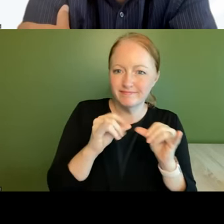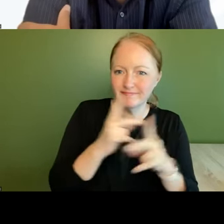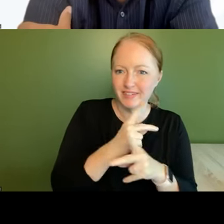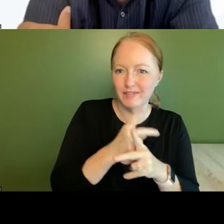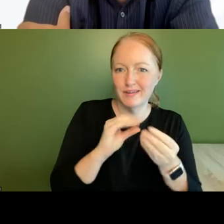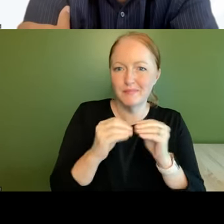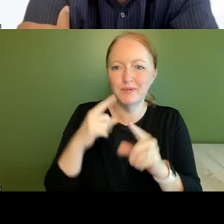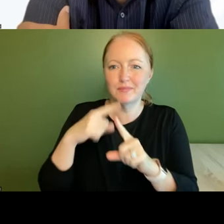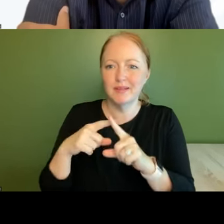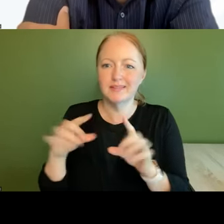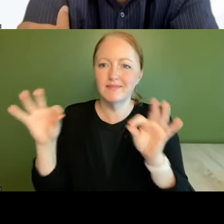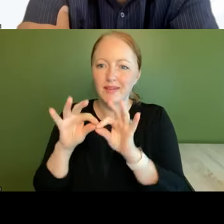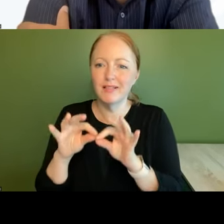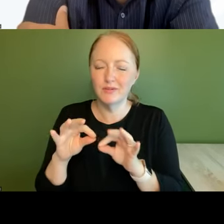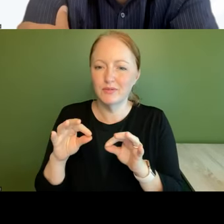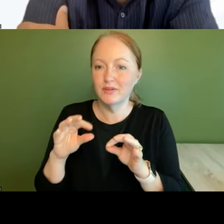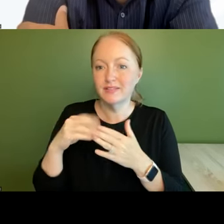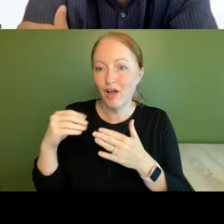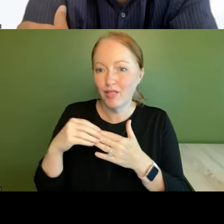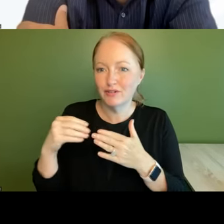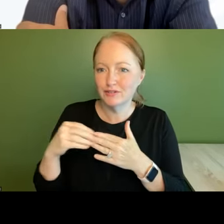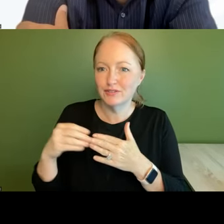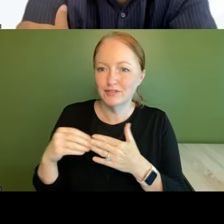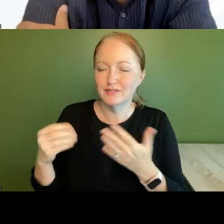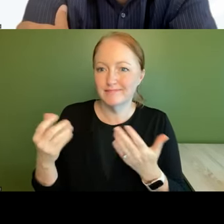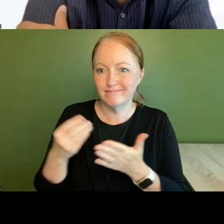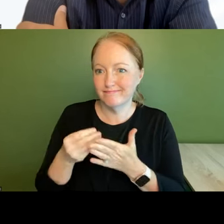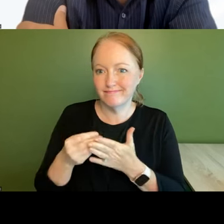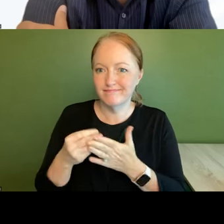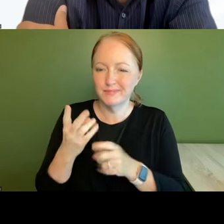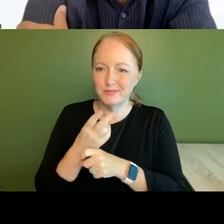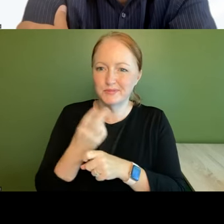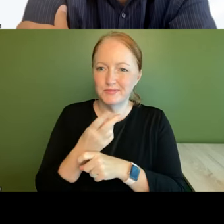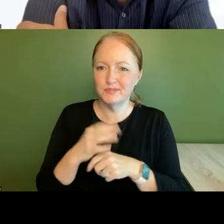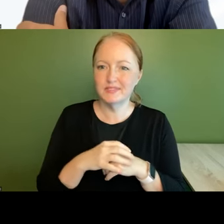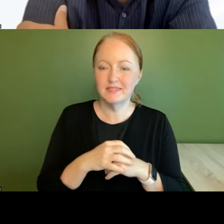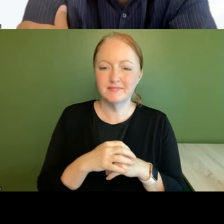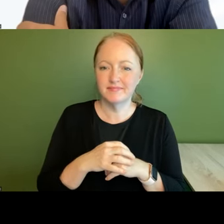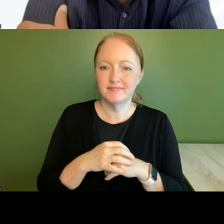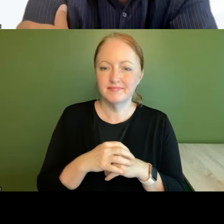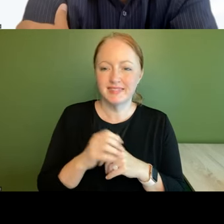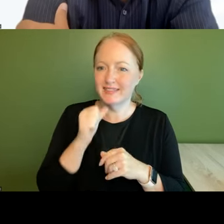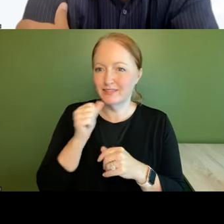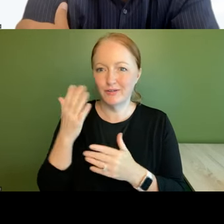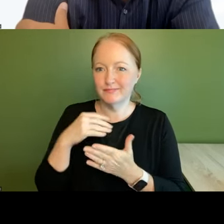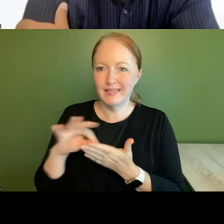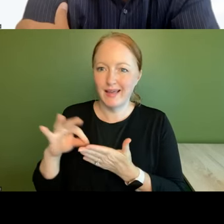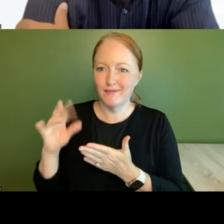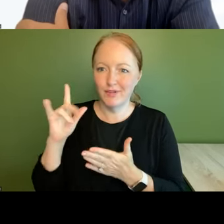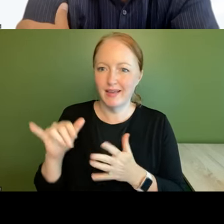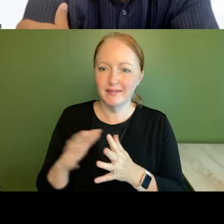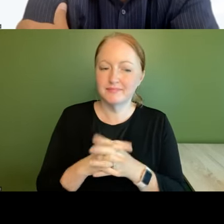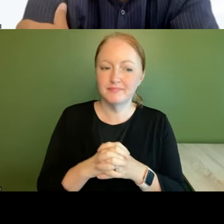also you know the value the the dollars that they that that are used and not counted for um